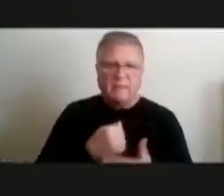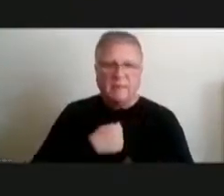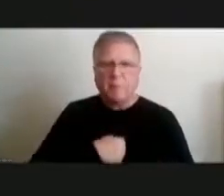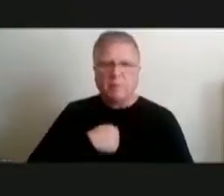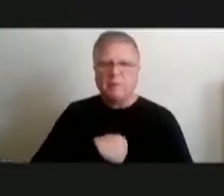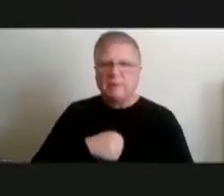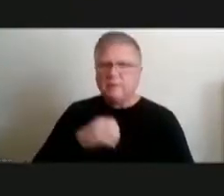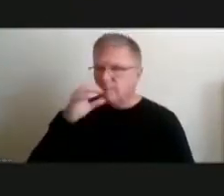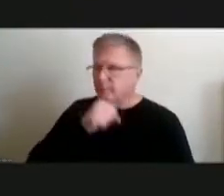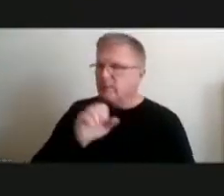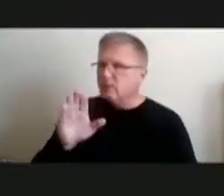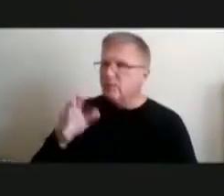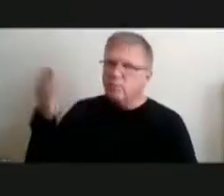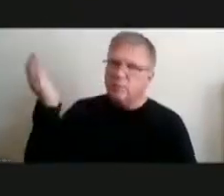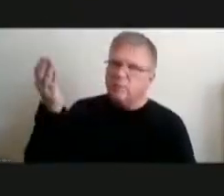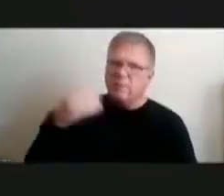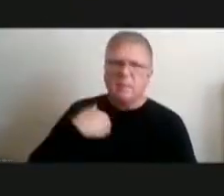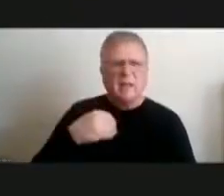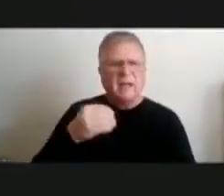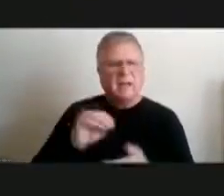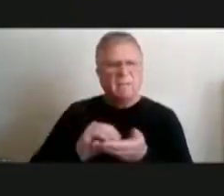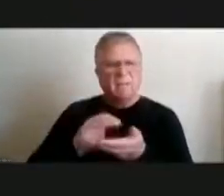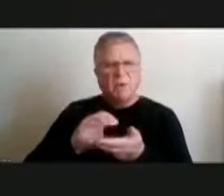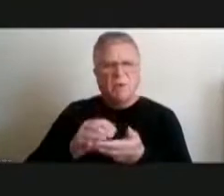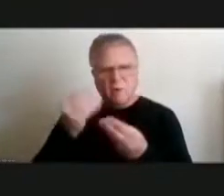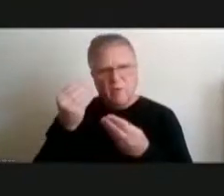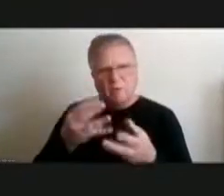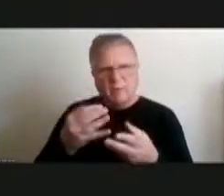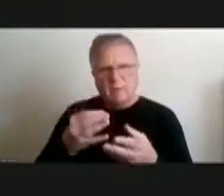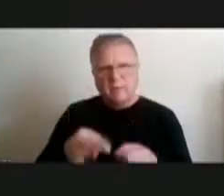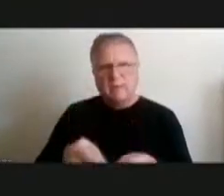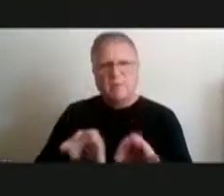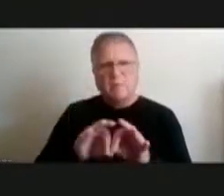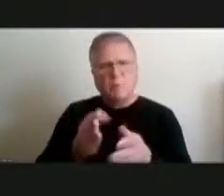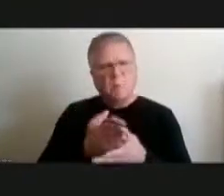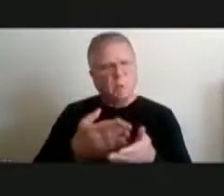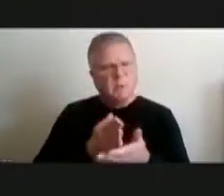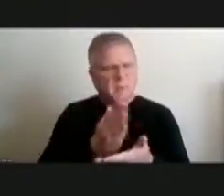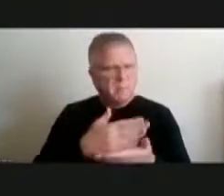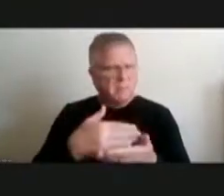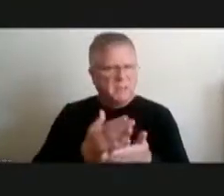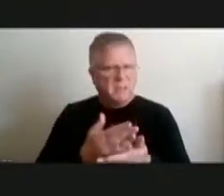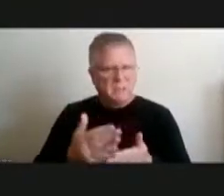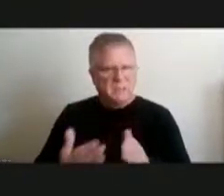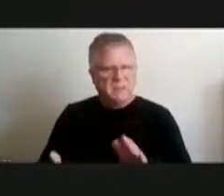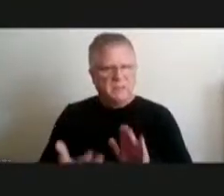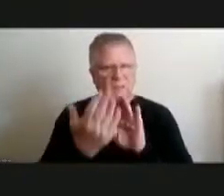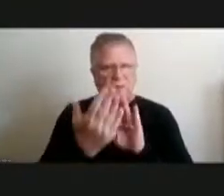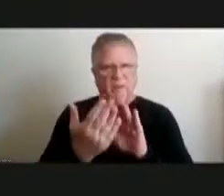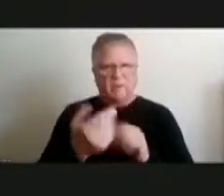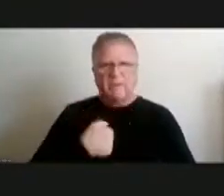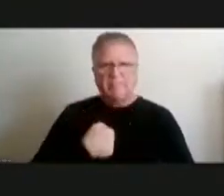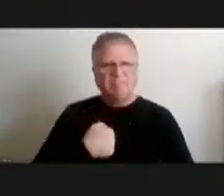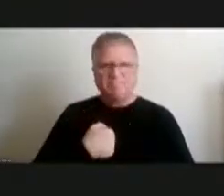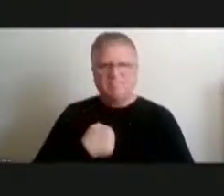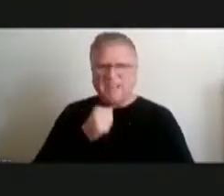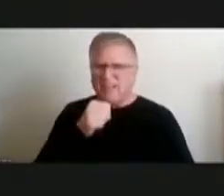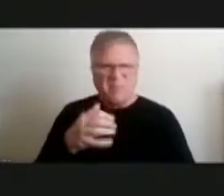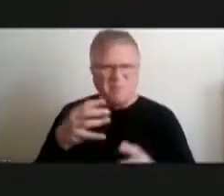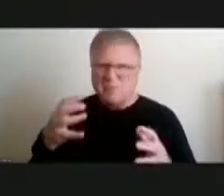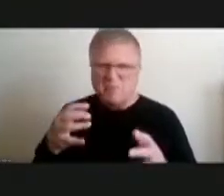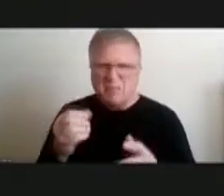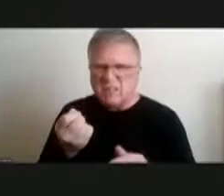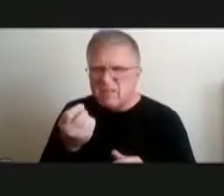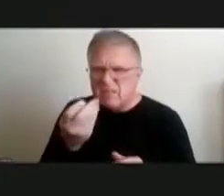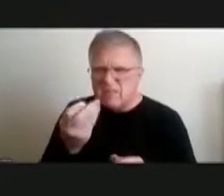i do have all the information and relevant sections of the budget in front of me i really don't have too much um just a couple of